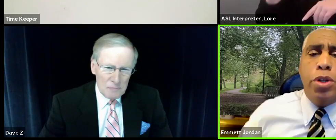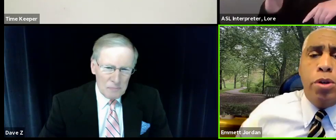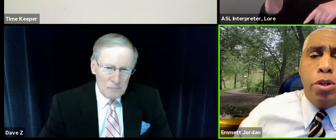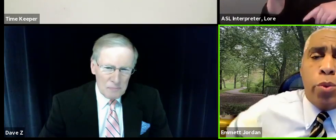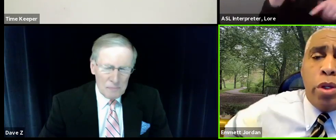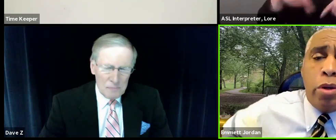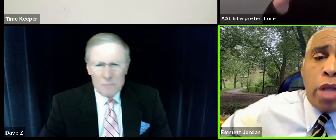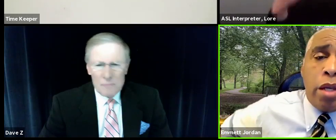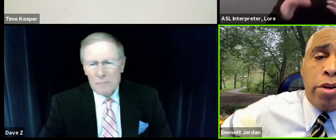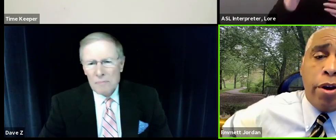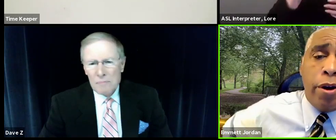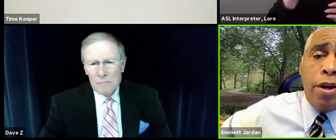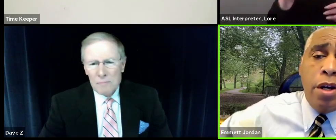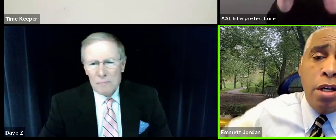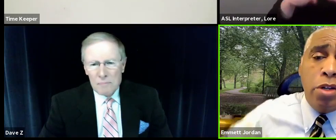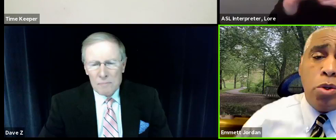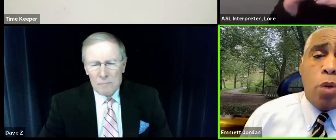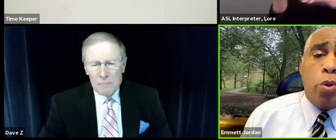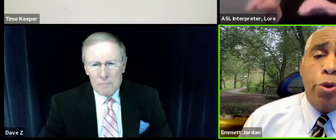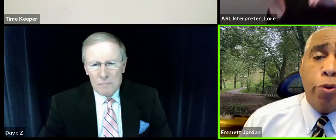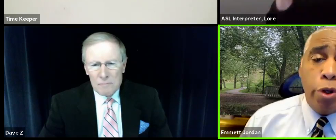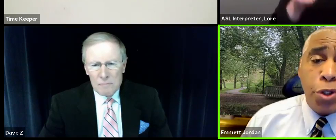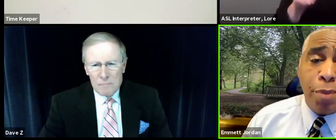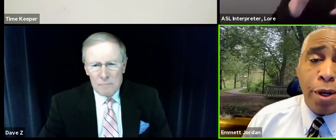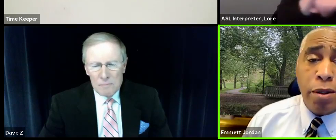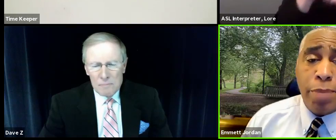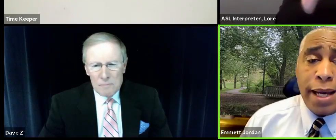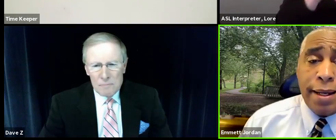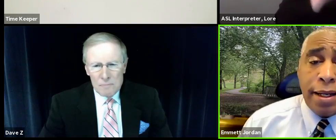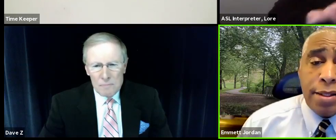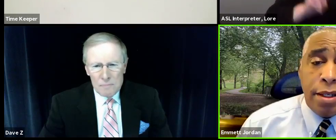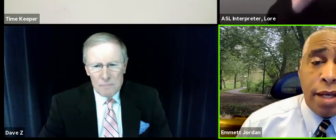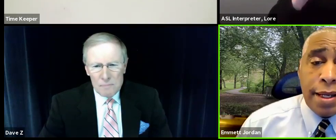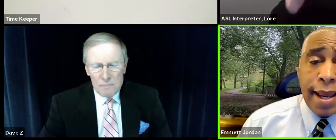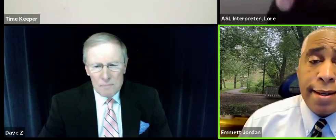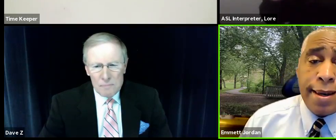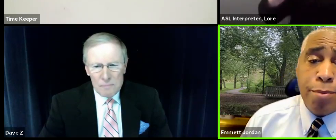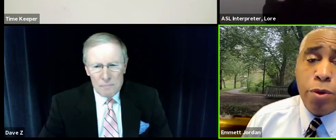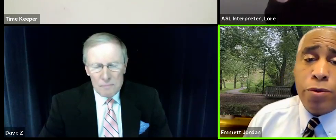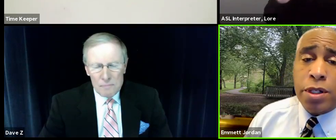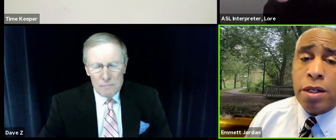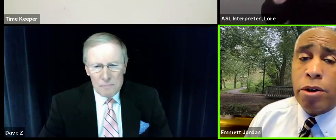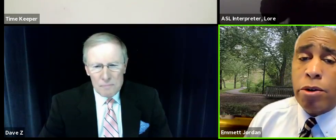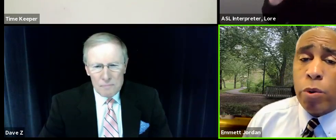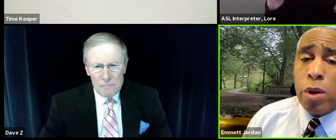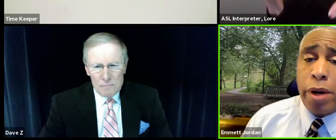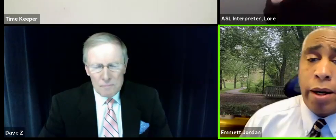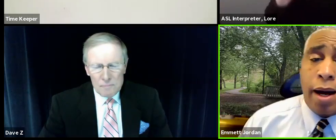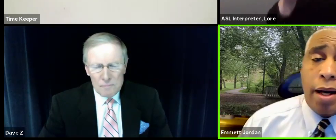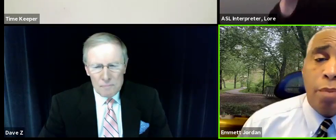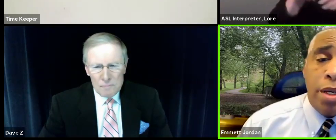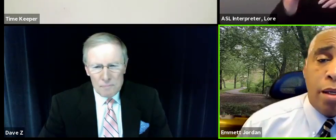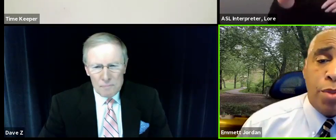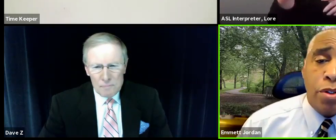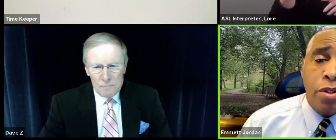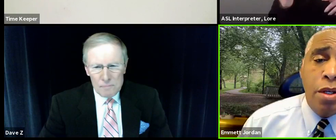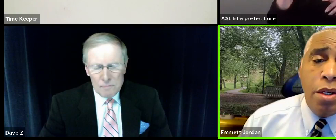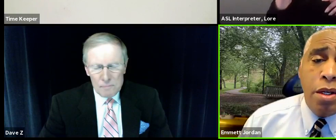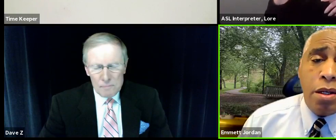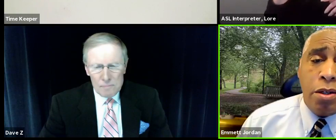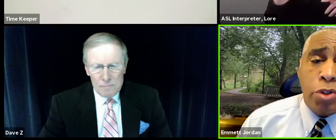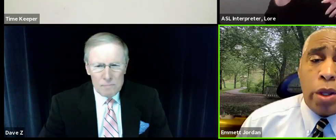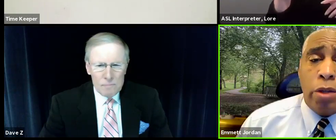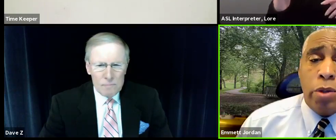22 years. I relocated here to work with the University of Maryland back in 1998 and moved here to Greenbrier Condominiums.